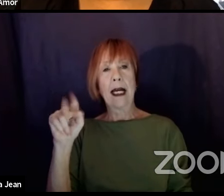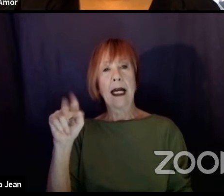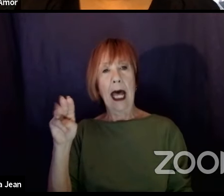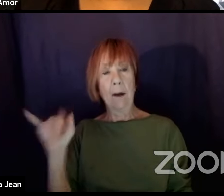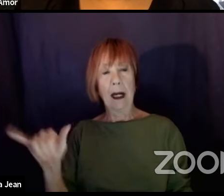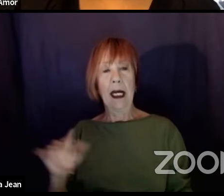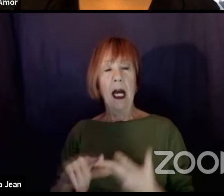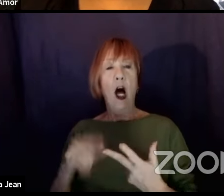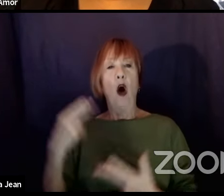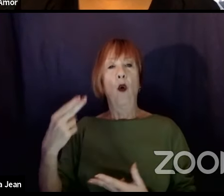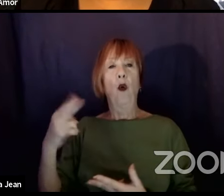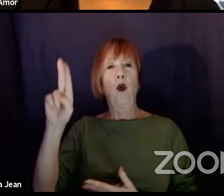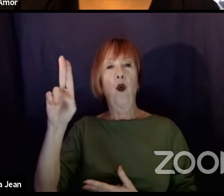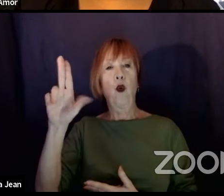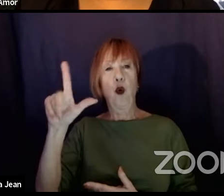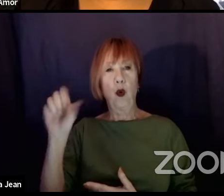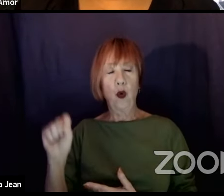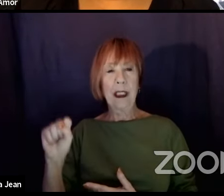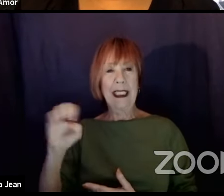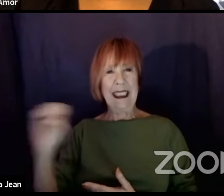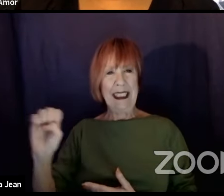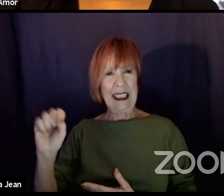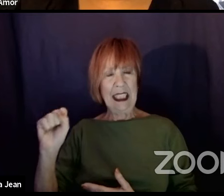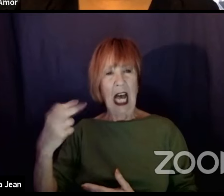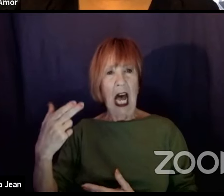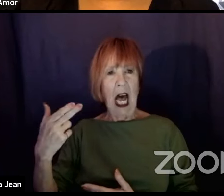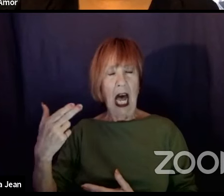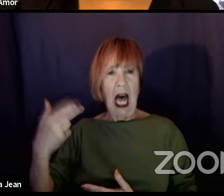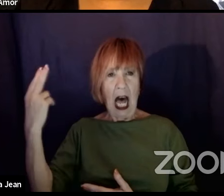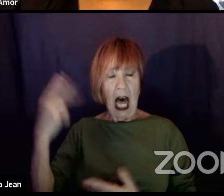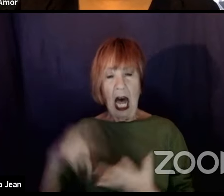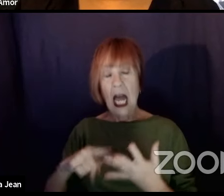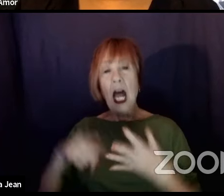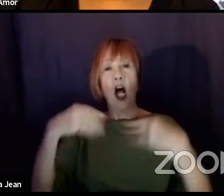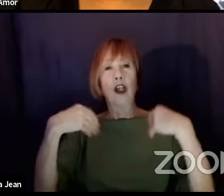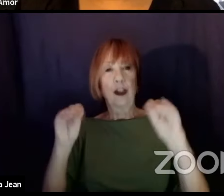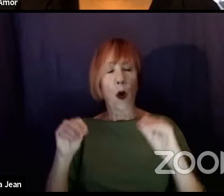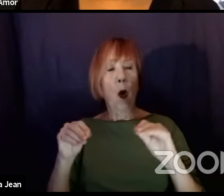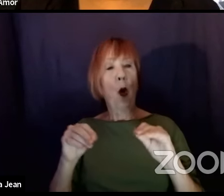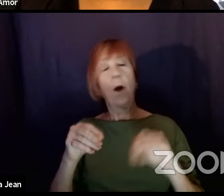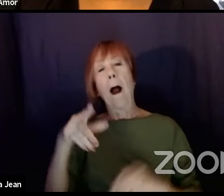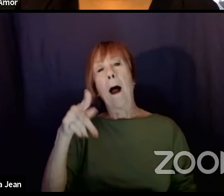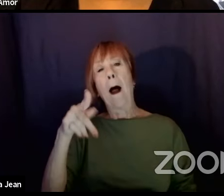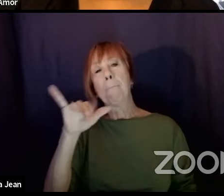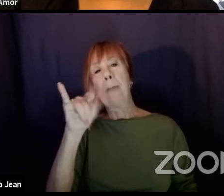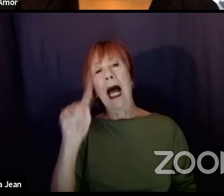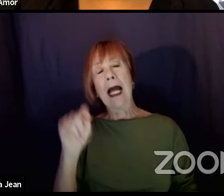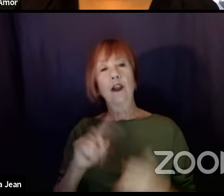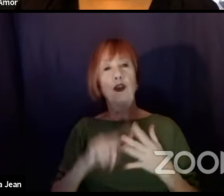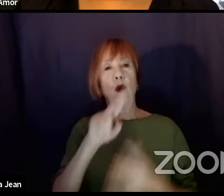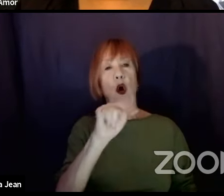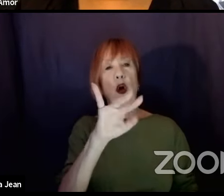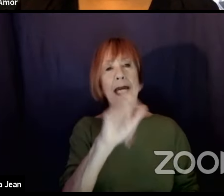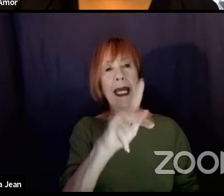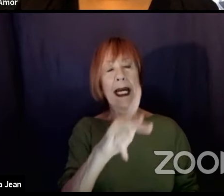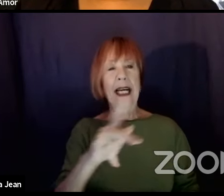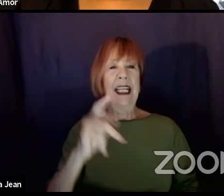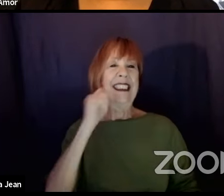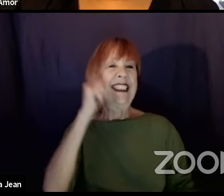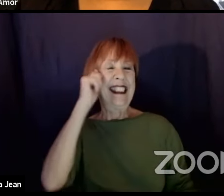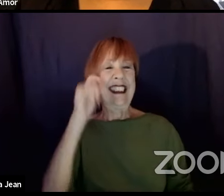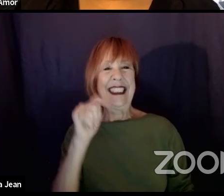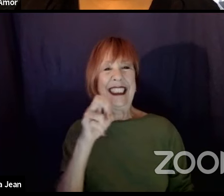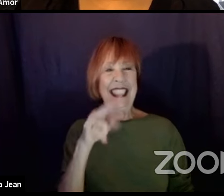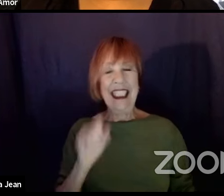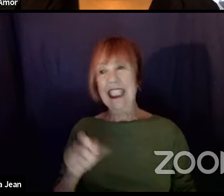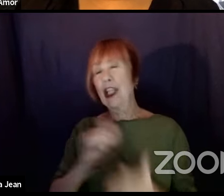East Los High. I sold a pilot to Nick Teens and wrote a Lifetime movie and